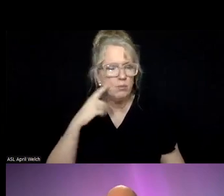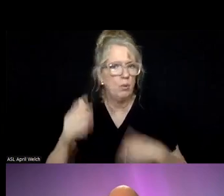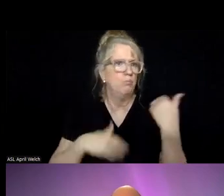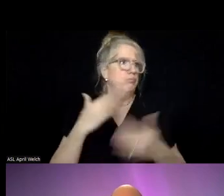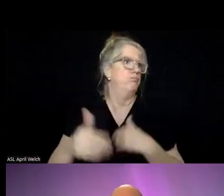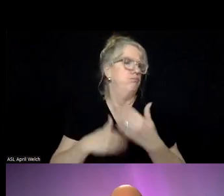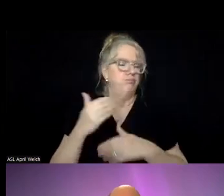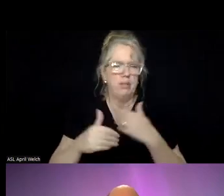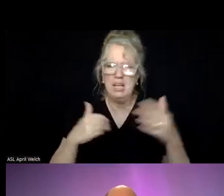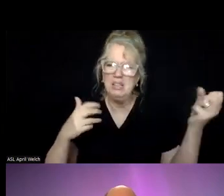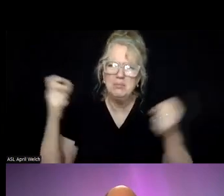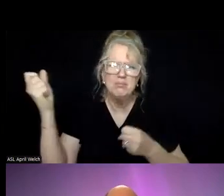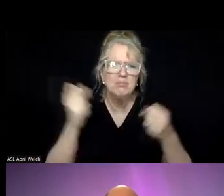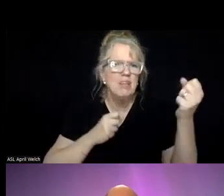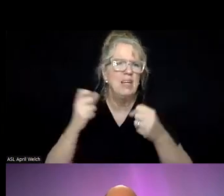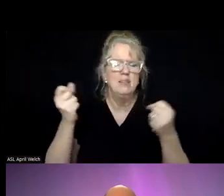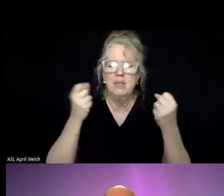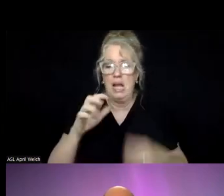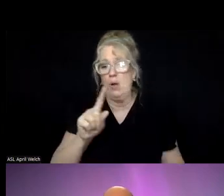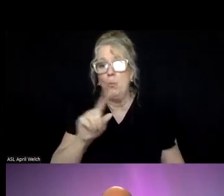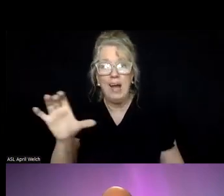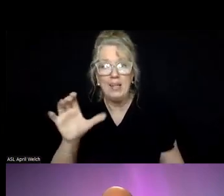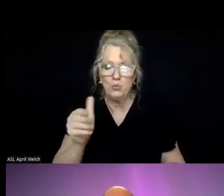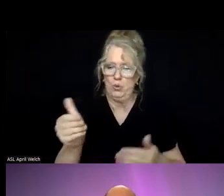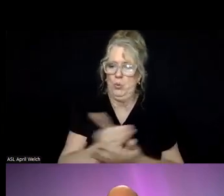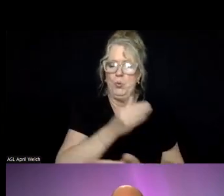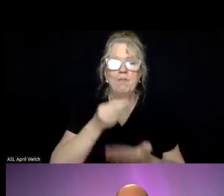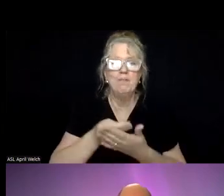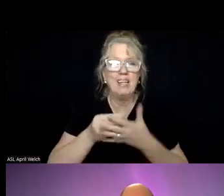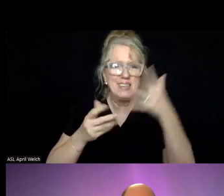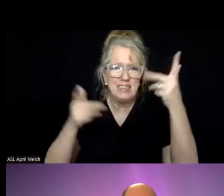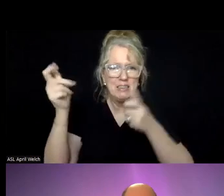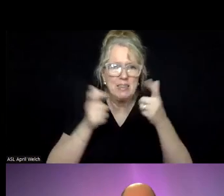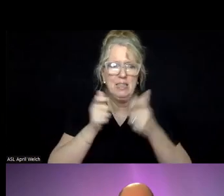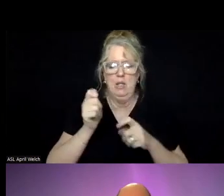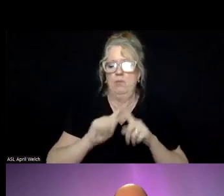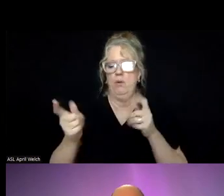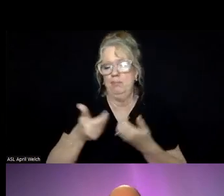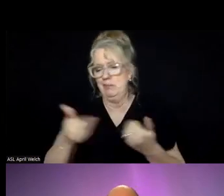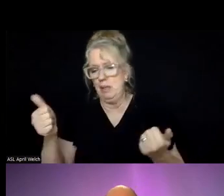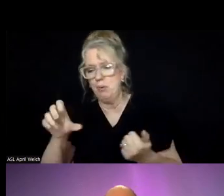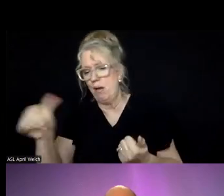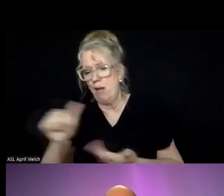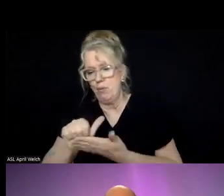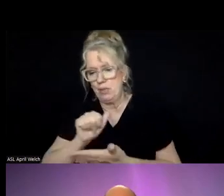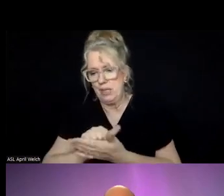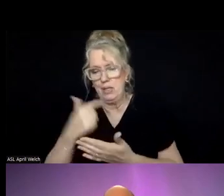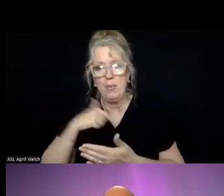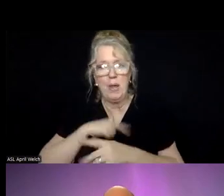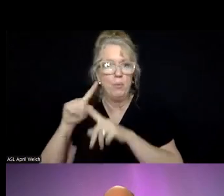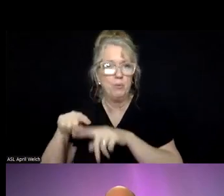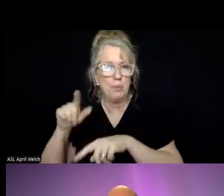We brought in a hundred new funding sources separate from the County funding that we were so dependent upon.